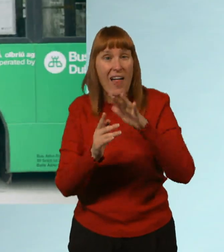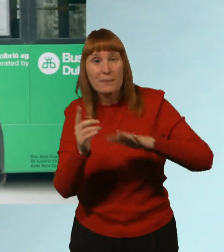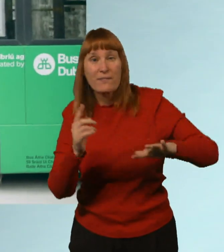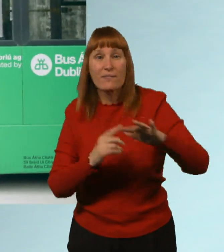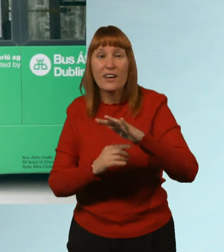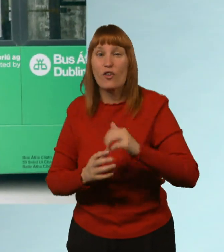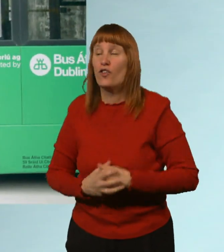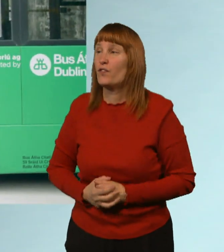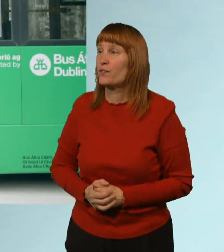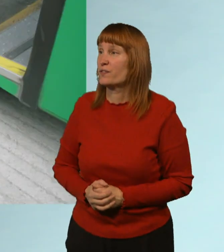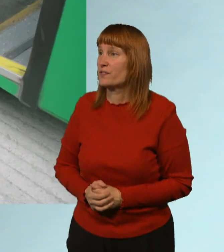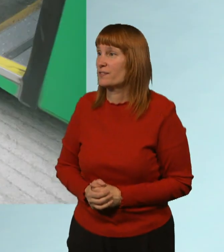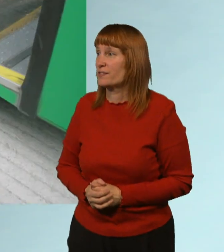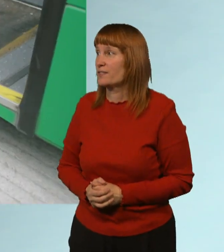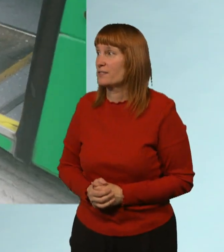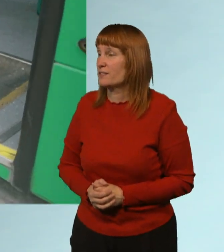Hello!